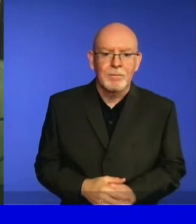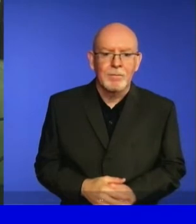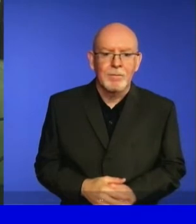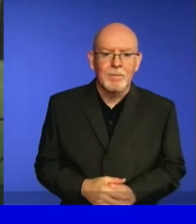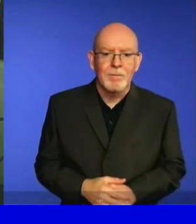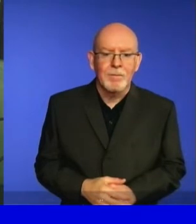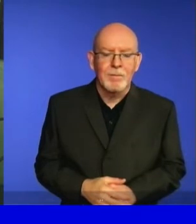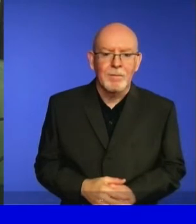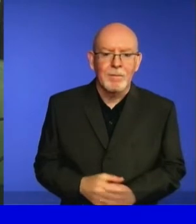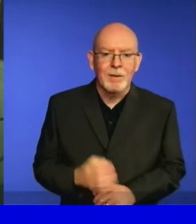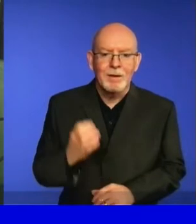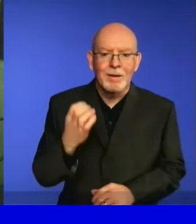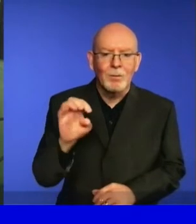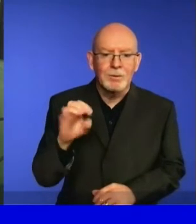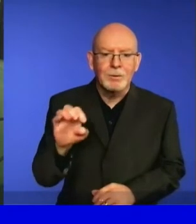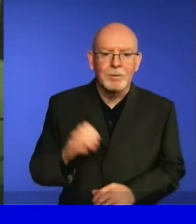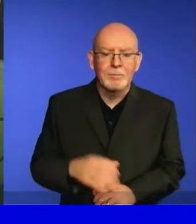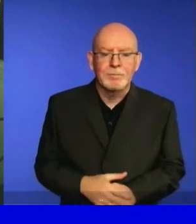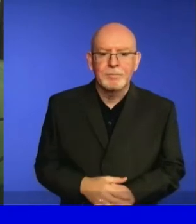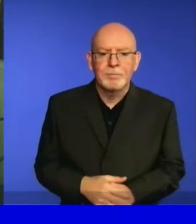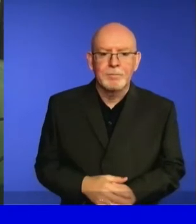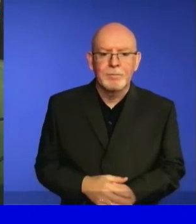El Salvador,